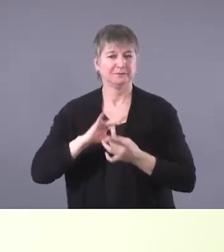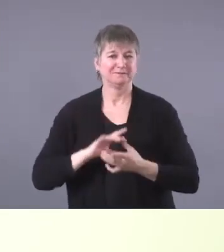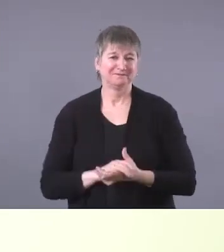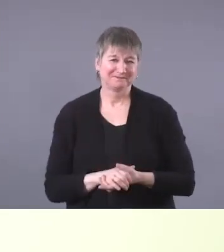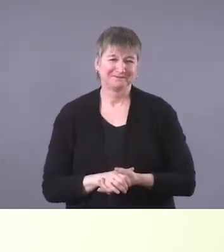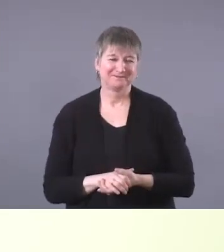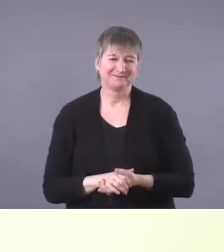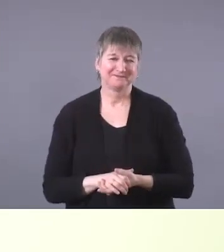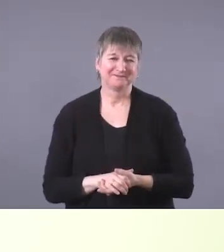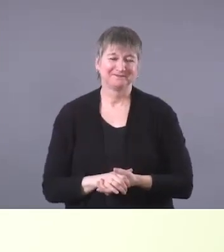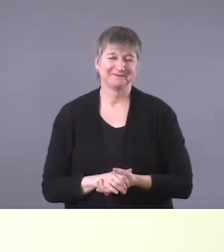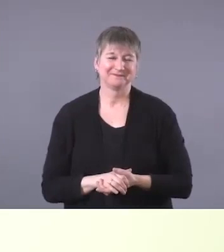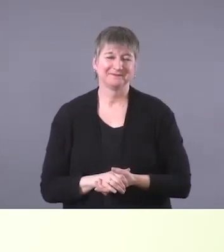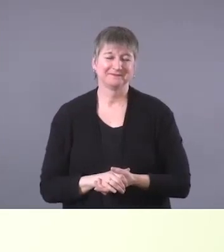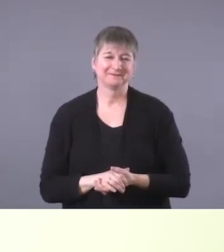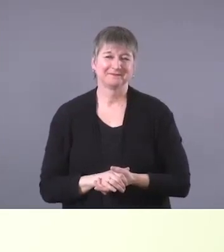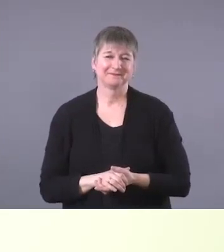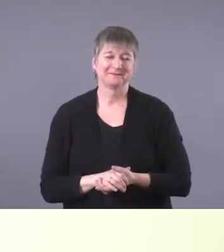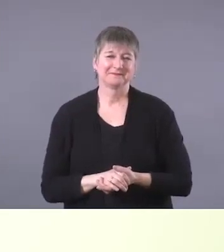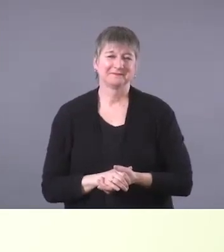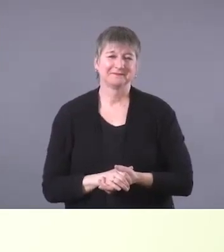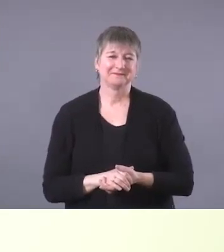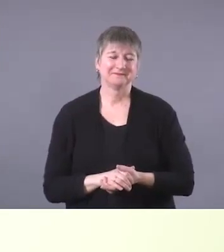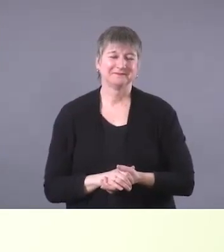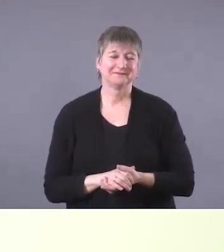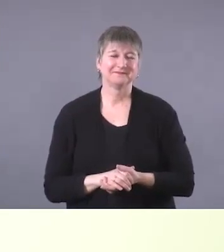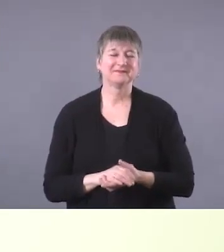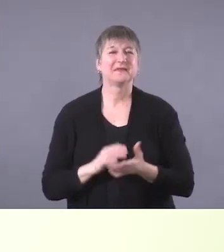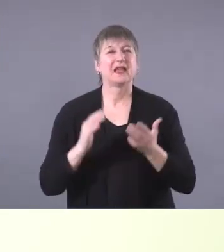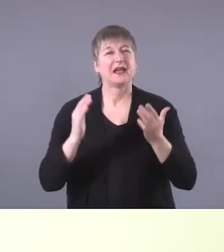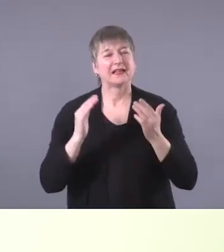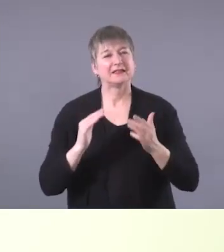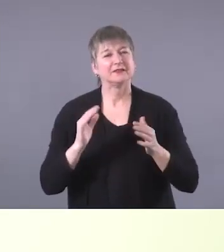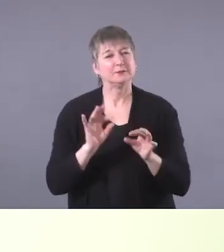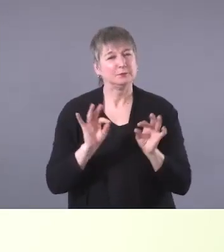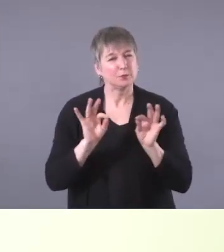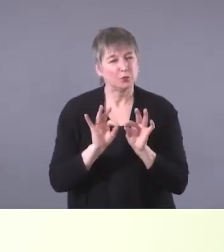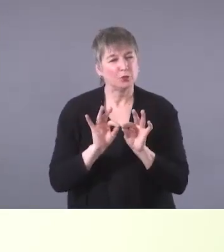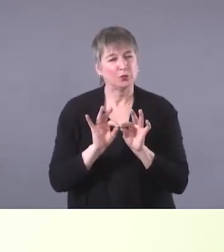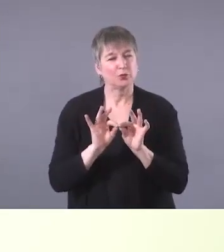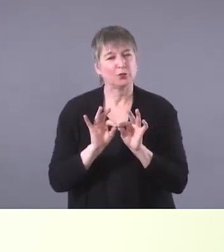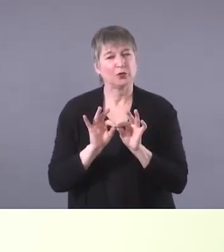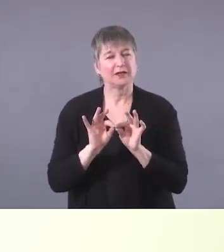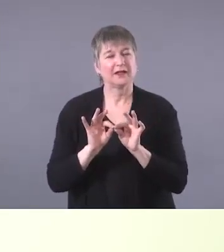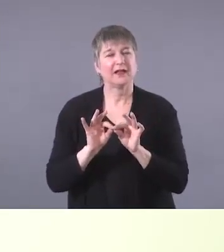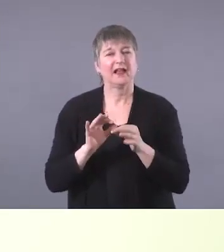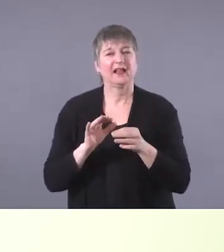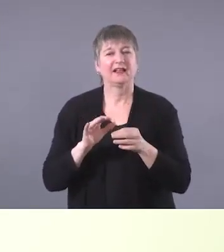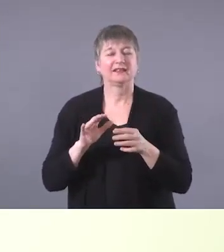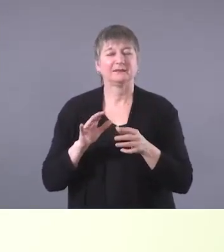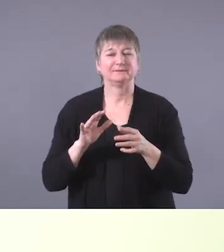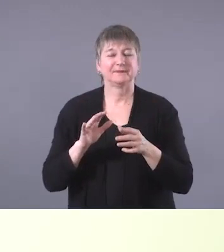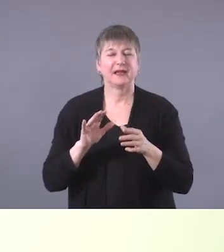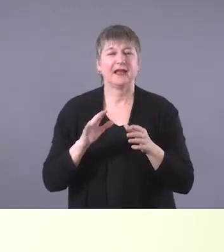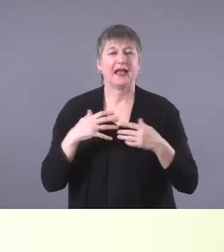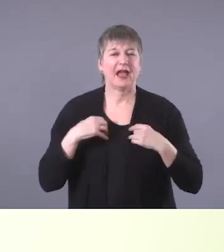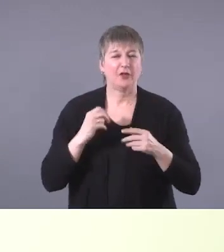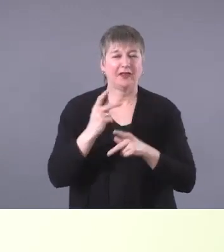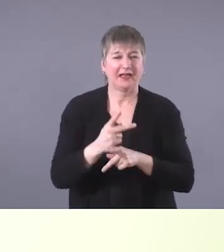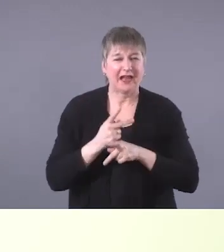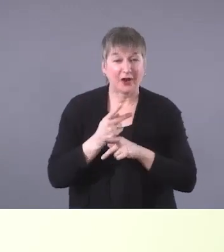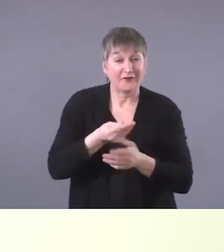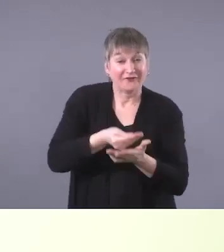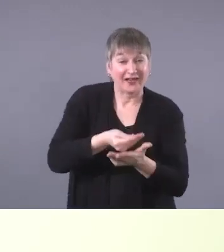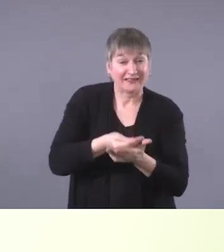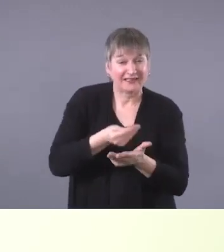the next point is, um, that it's important to understand the jurisdictional boundaries for healthcare funding for indigenous